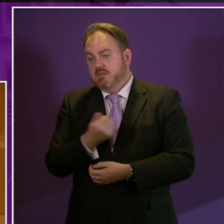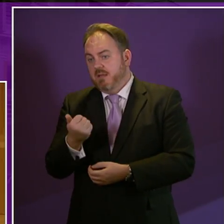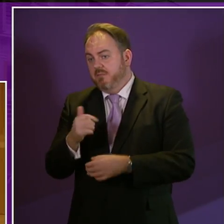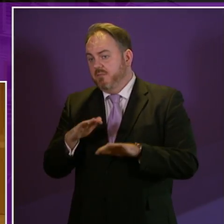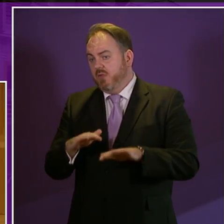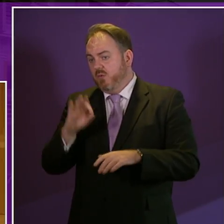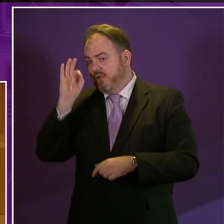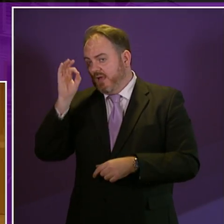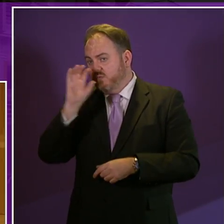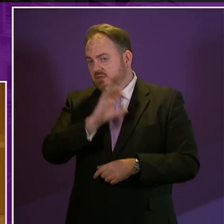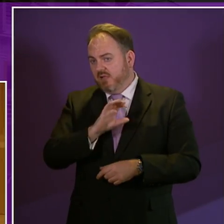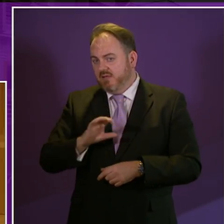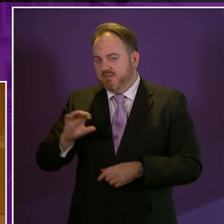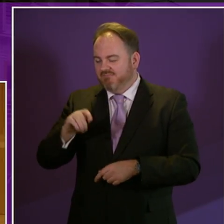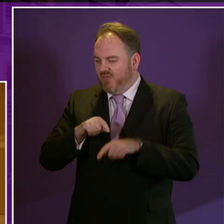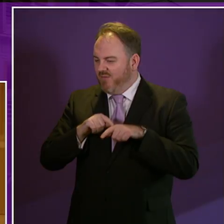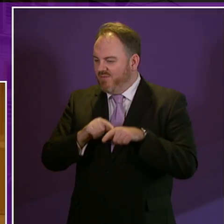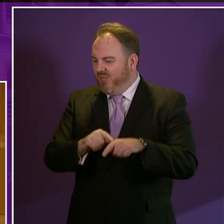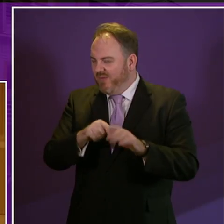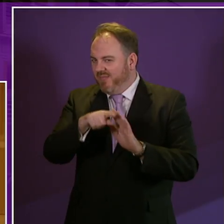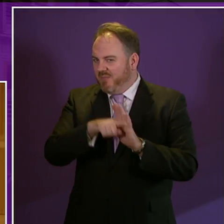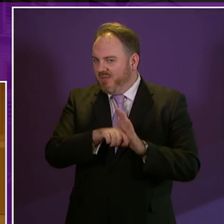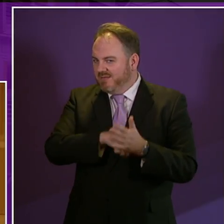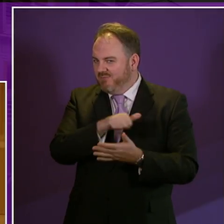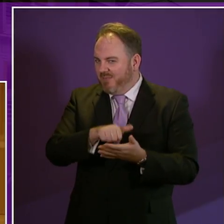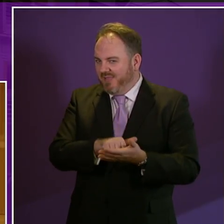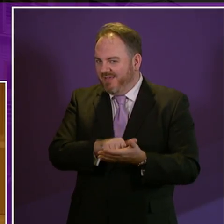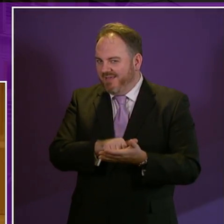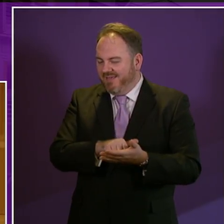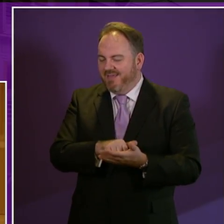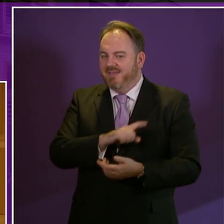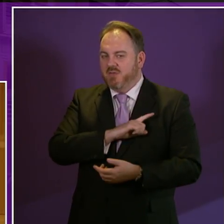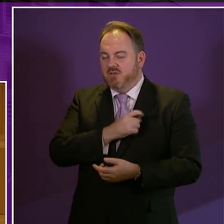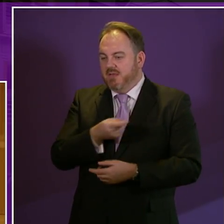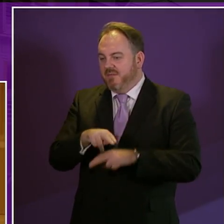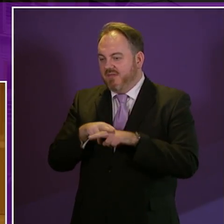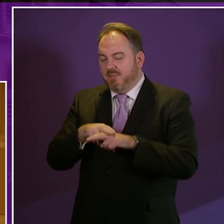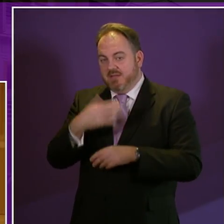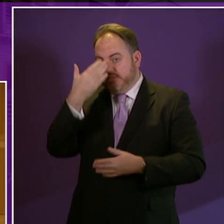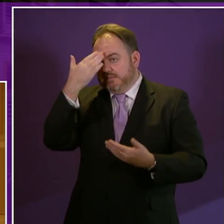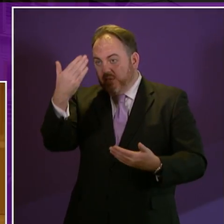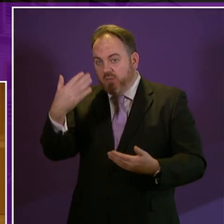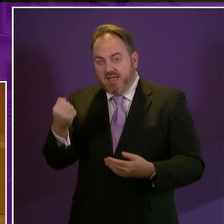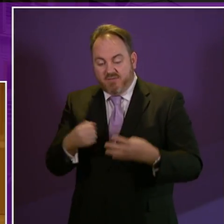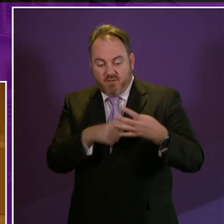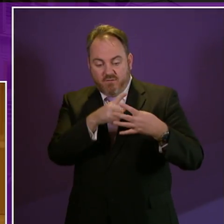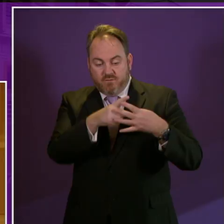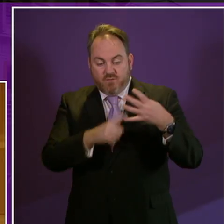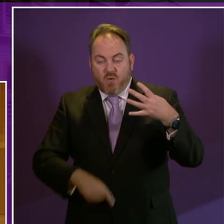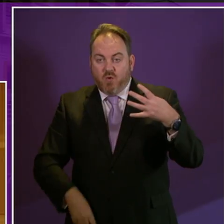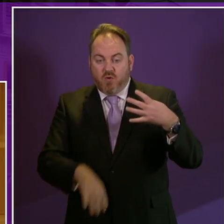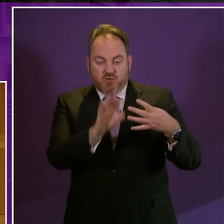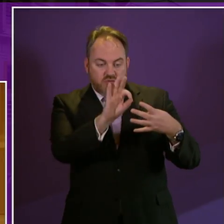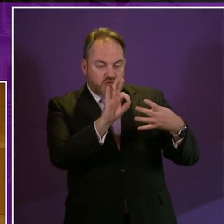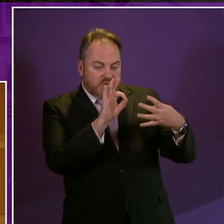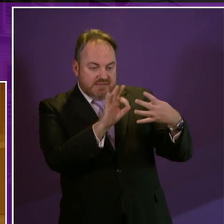authorities not applying it in the way that this parliament intended that it should be that families not aware that they have four choices four options available